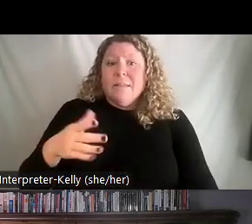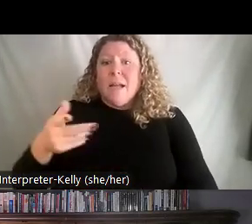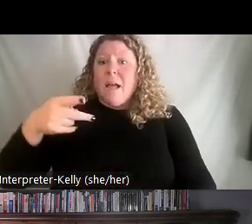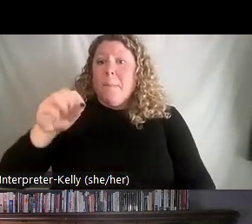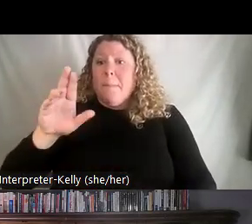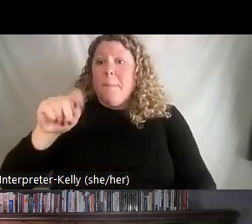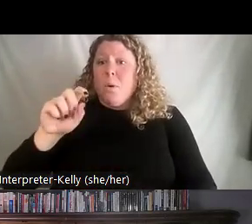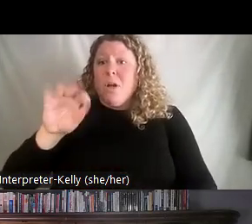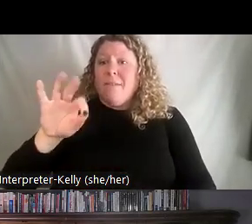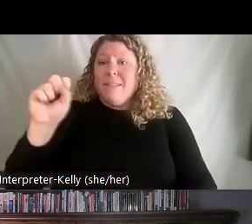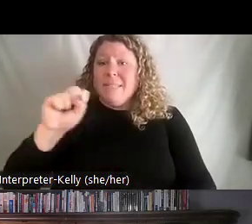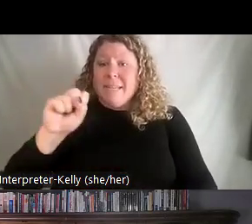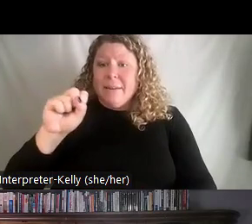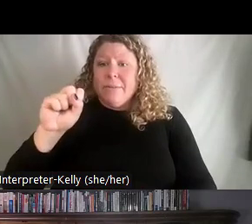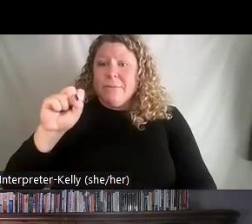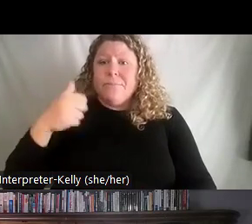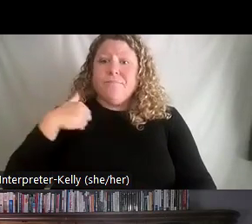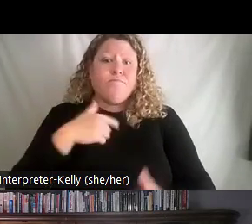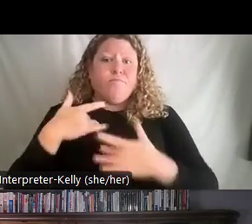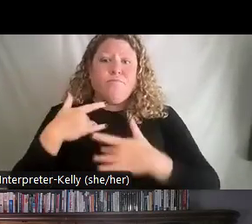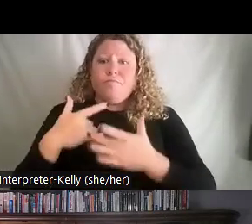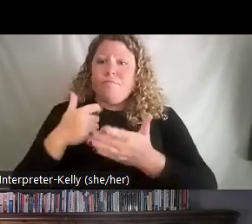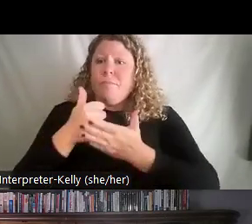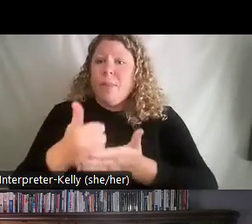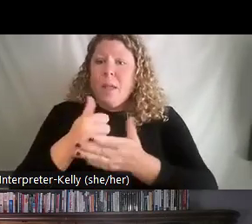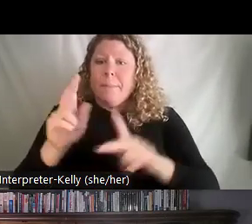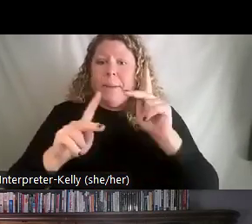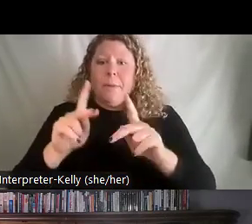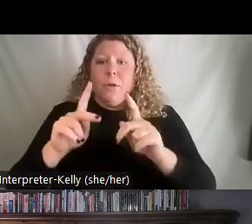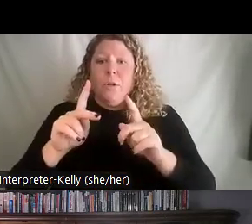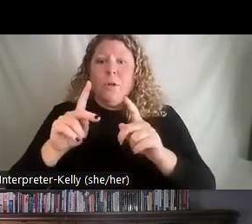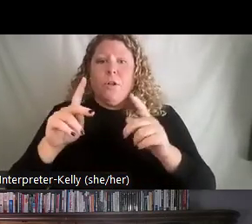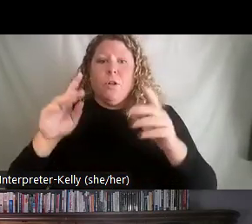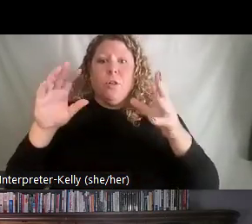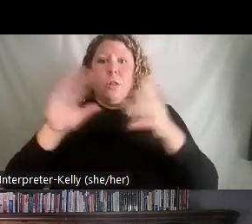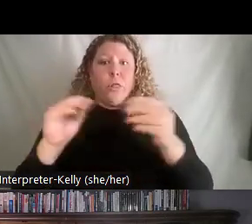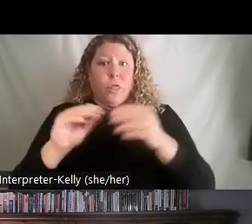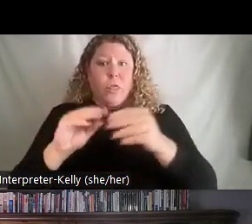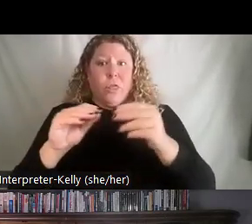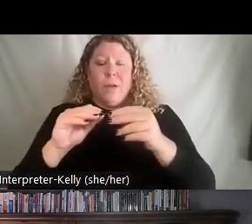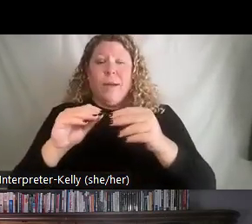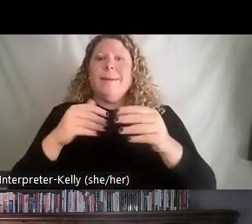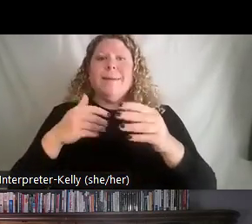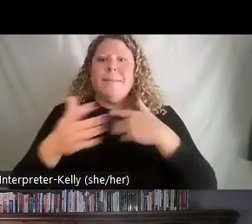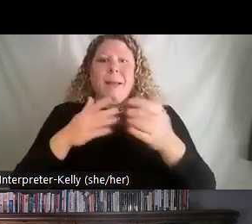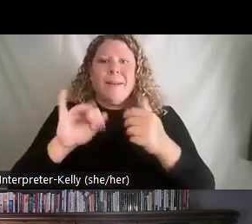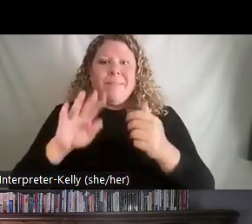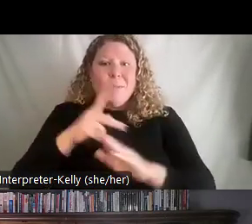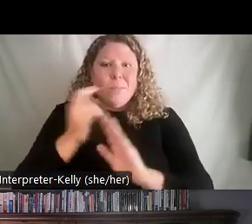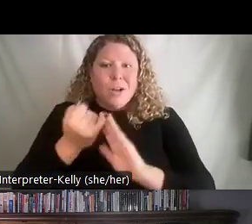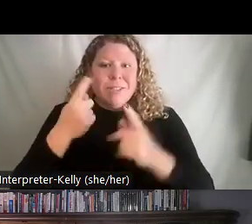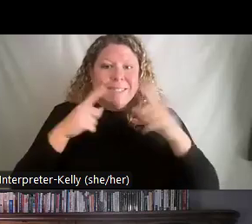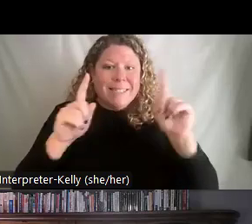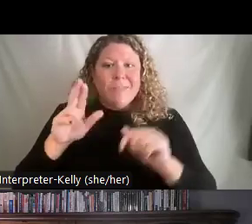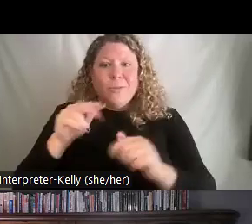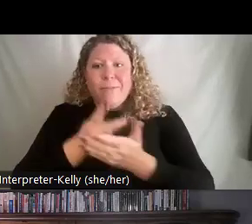we will help people to, you know, do a report out even if their improvement wasn't a success, which the first time we did it was, you know,